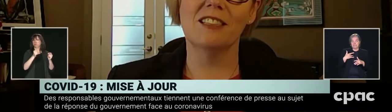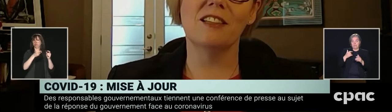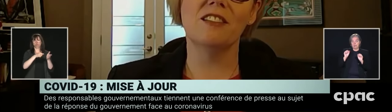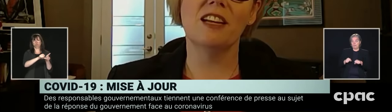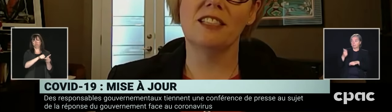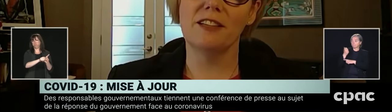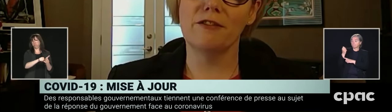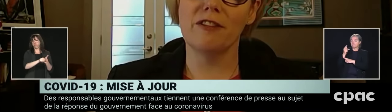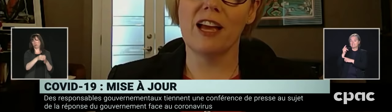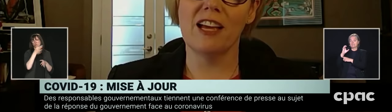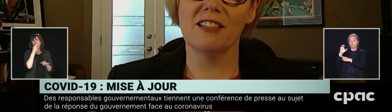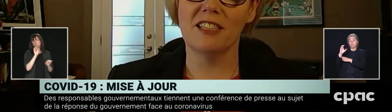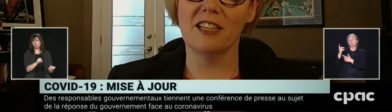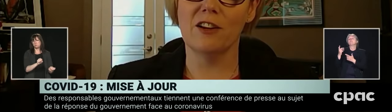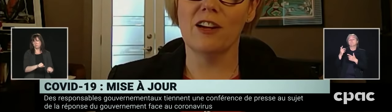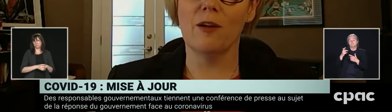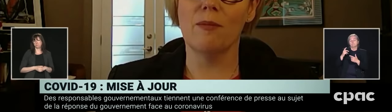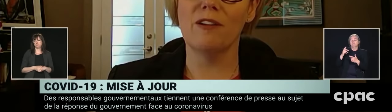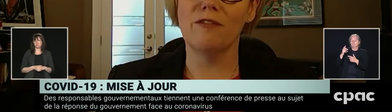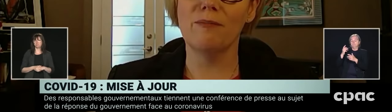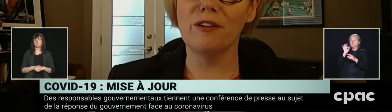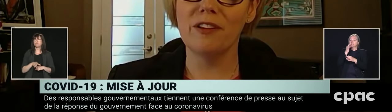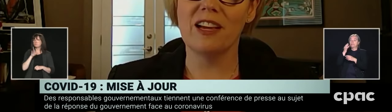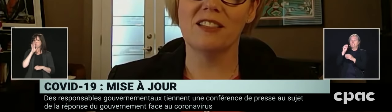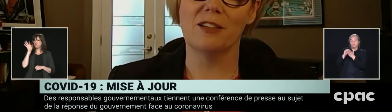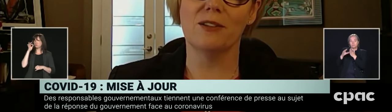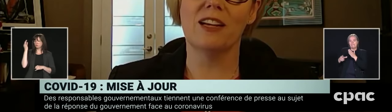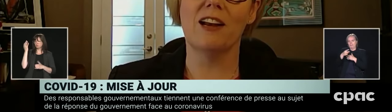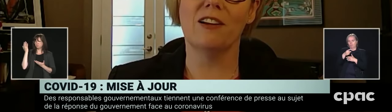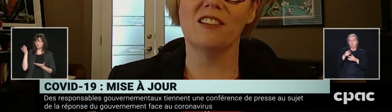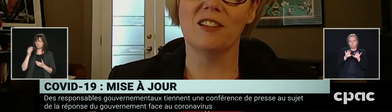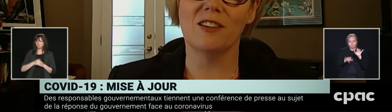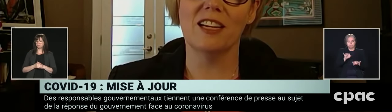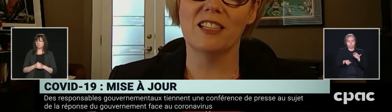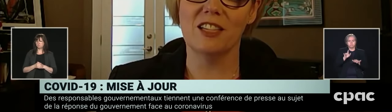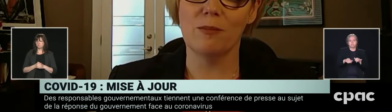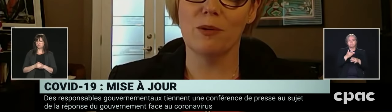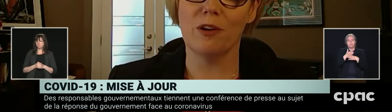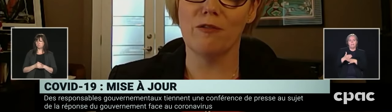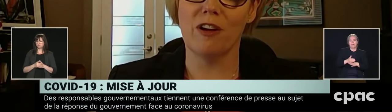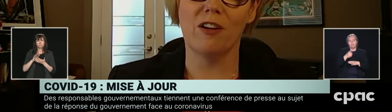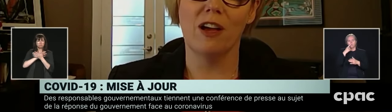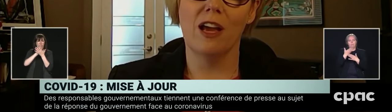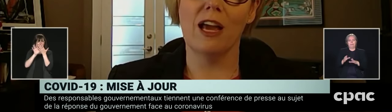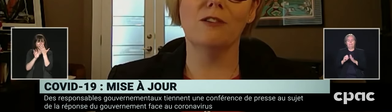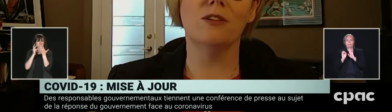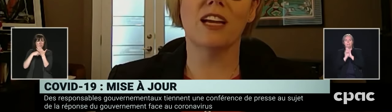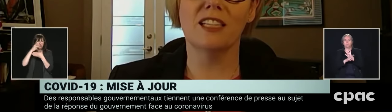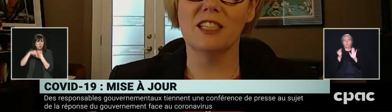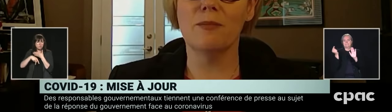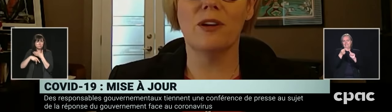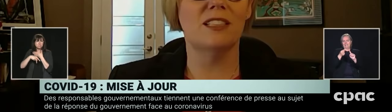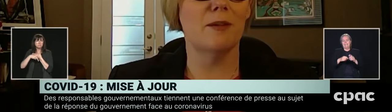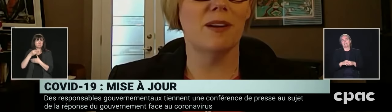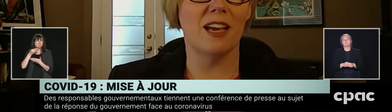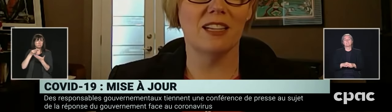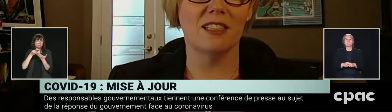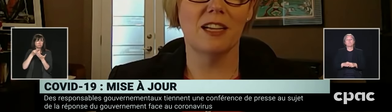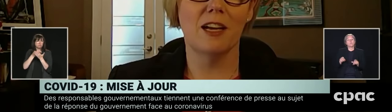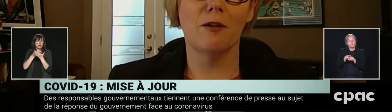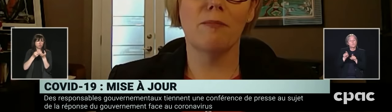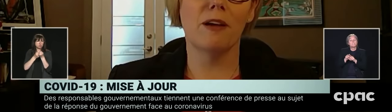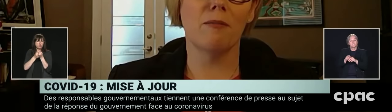These initiatives, ainsi que la bonification de l'allocation canadienne pour enfants et du crédit pour la